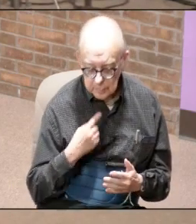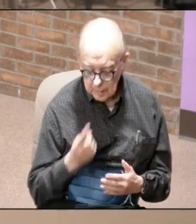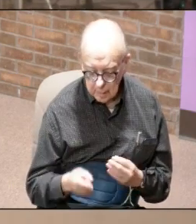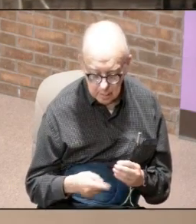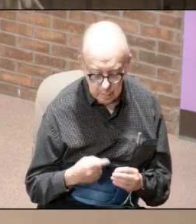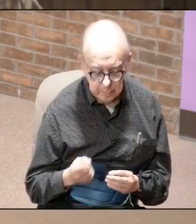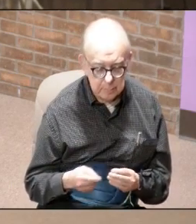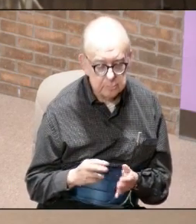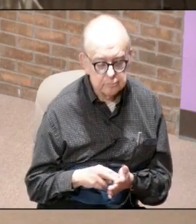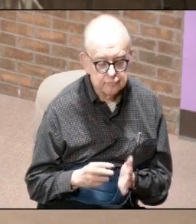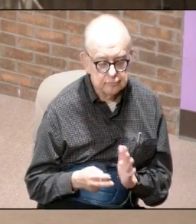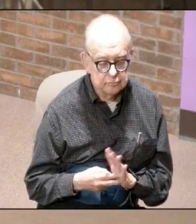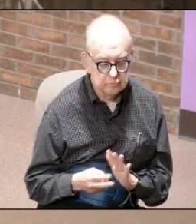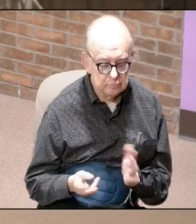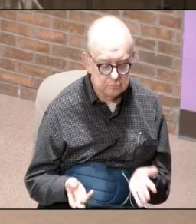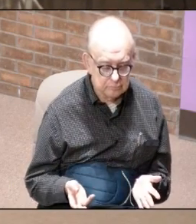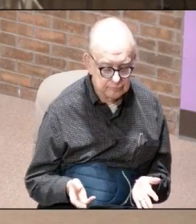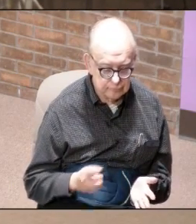tell you what